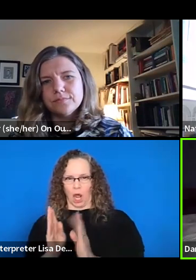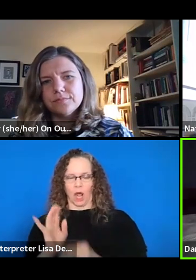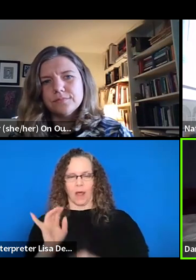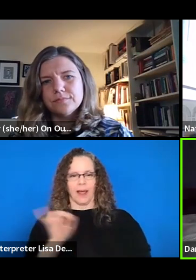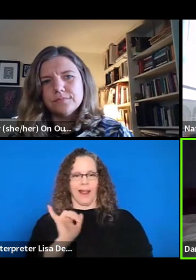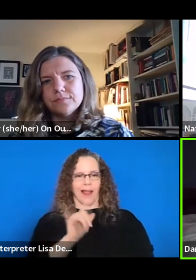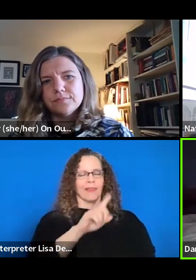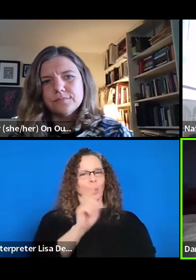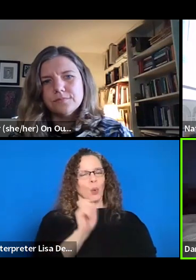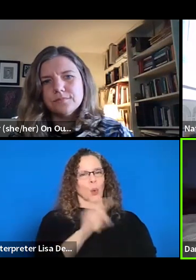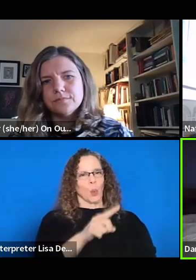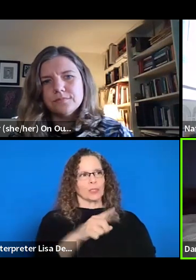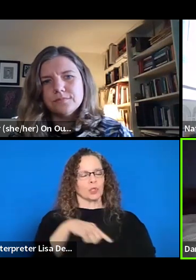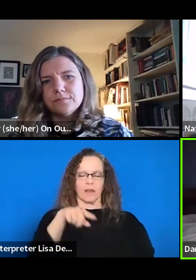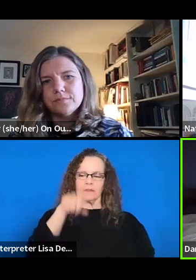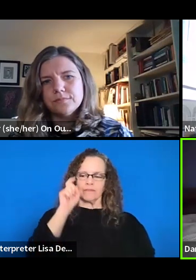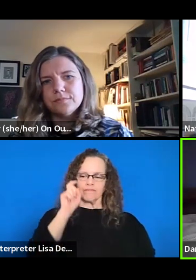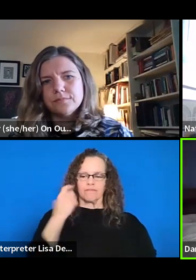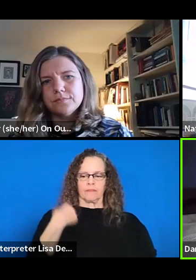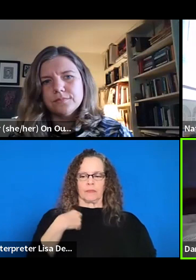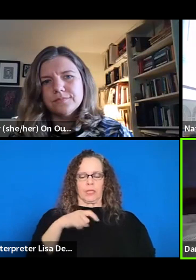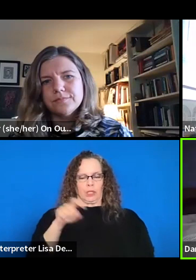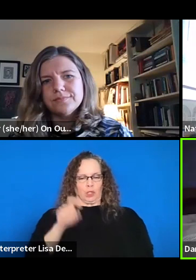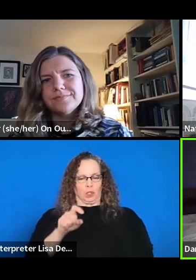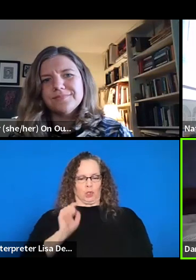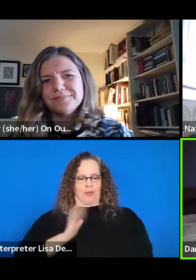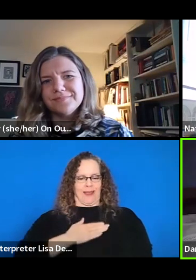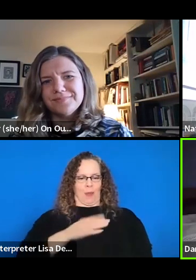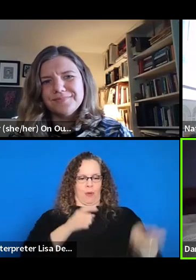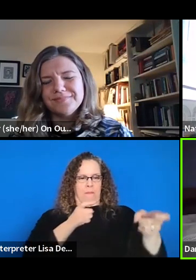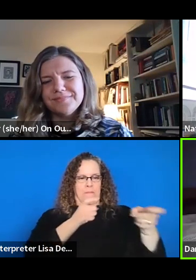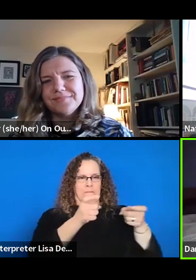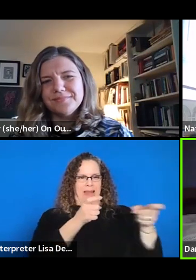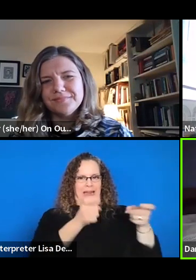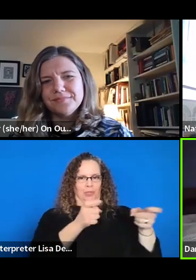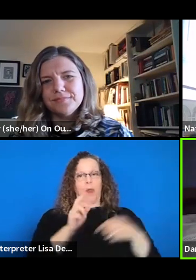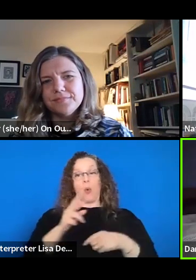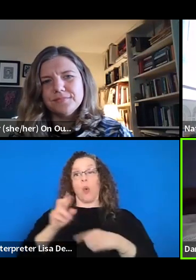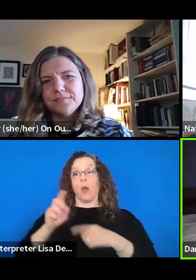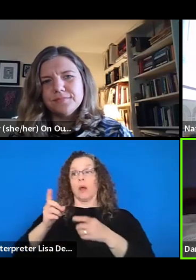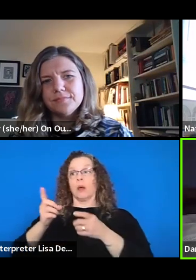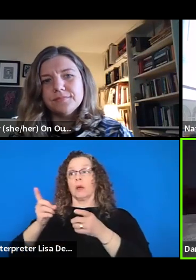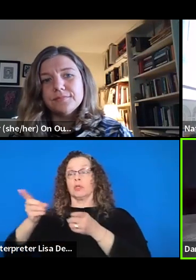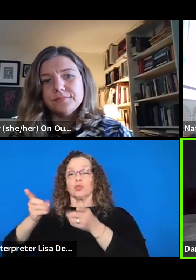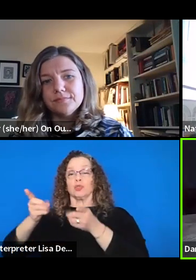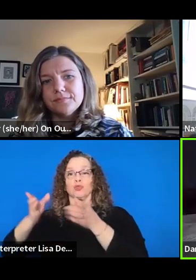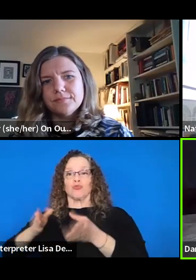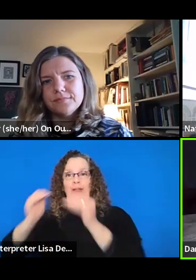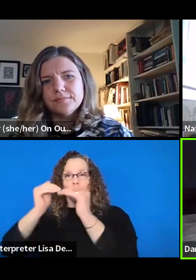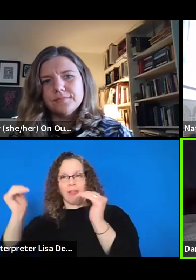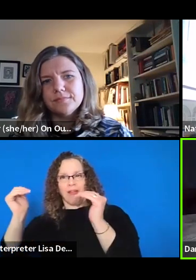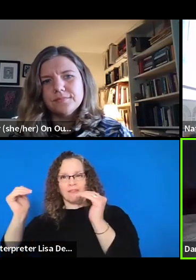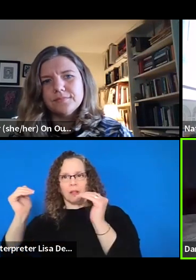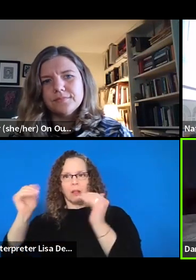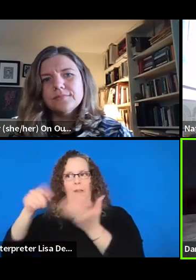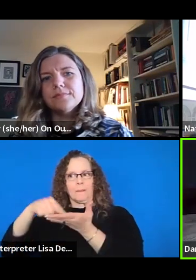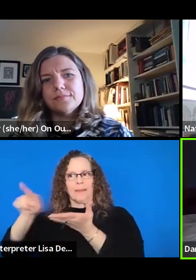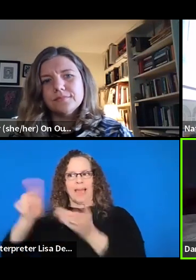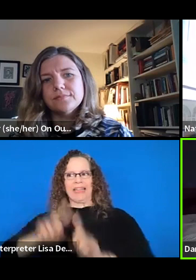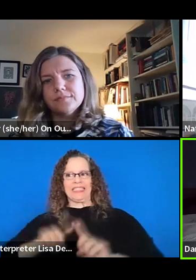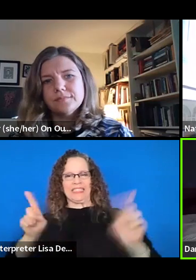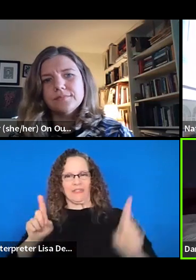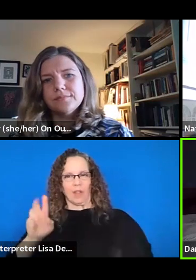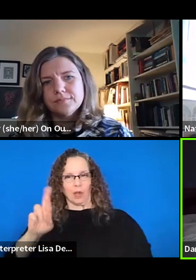this question of should managerial and like director level even sort of responsibilities be compensated at a different rate from like